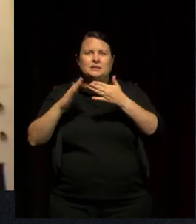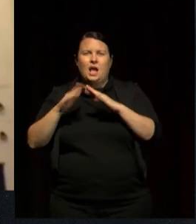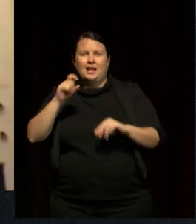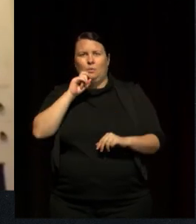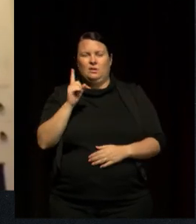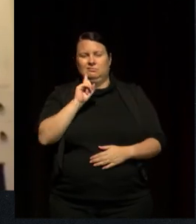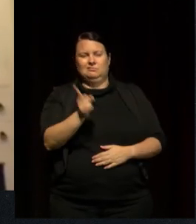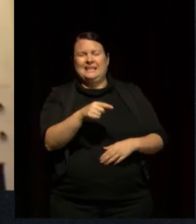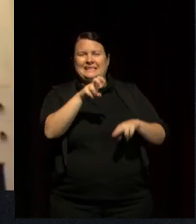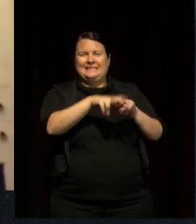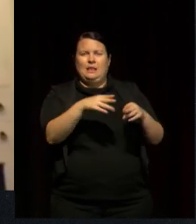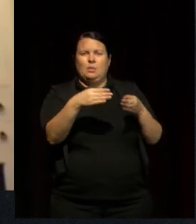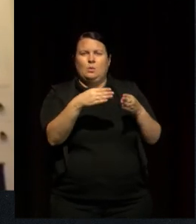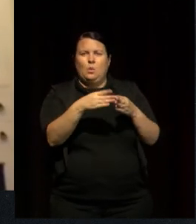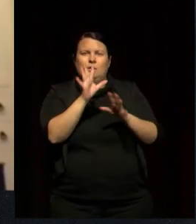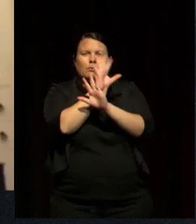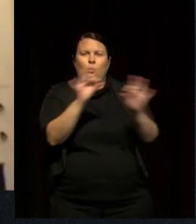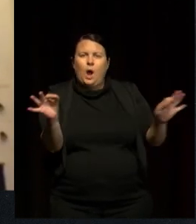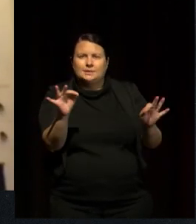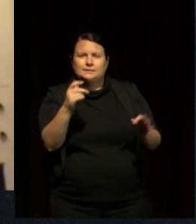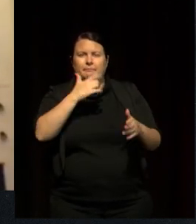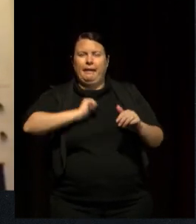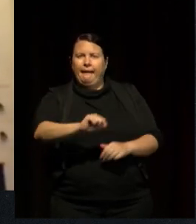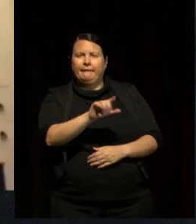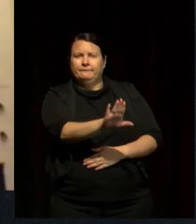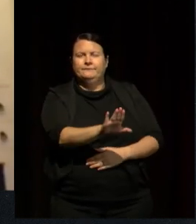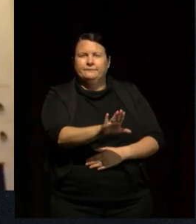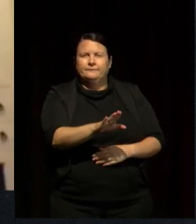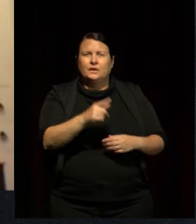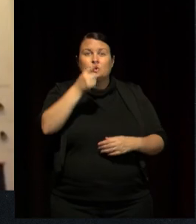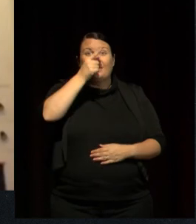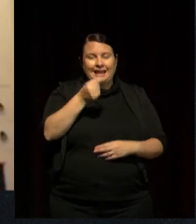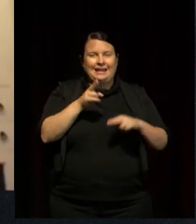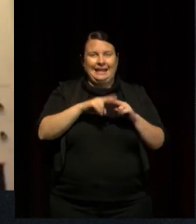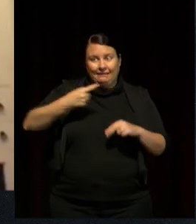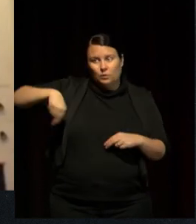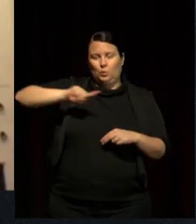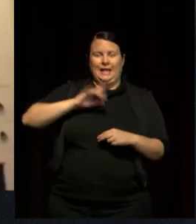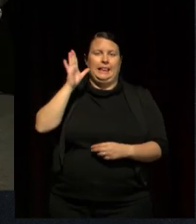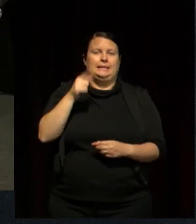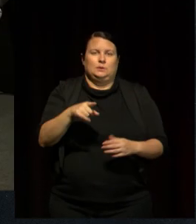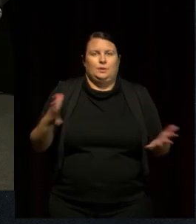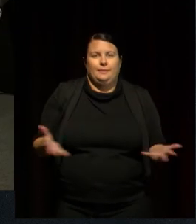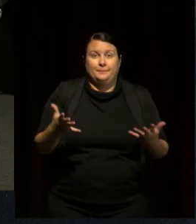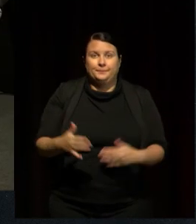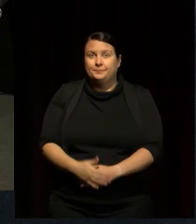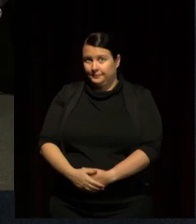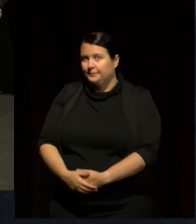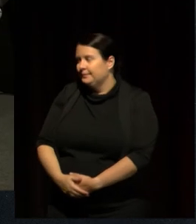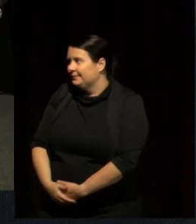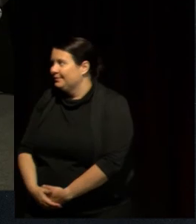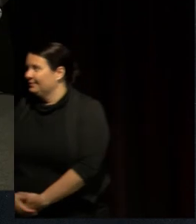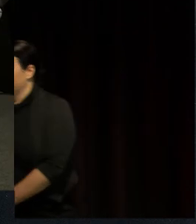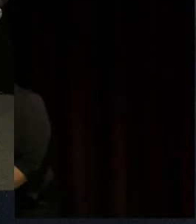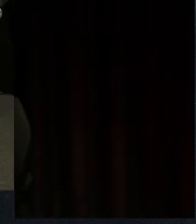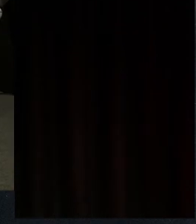a corner and behave and be quiet. So, yes, they can if people listen to them. So, I just want